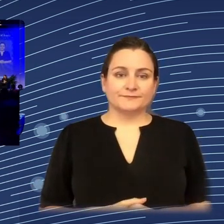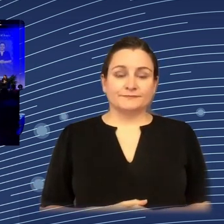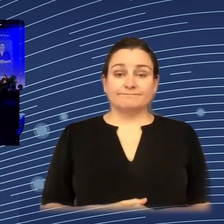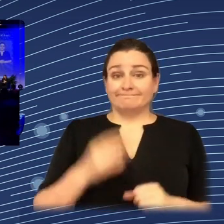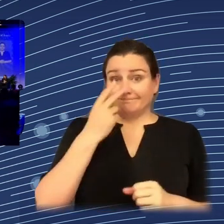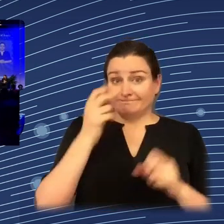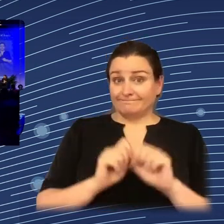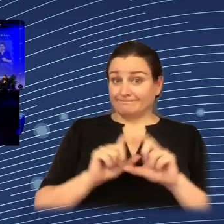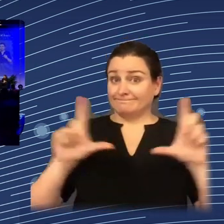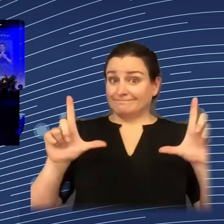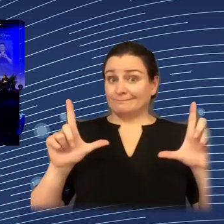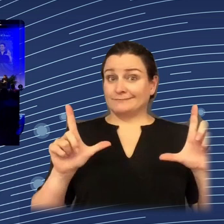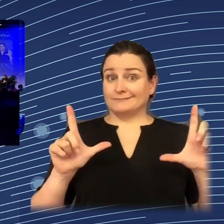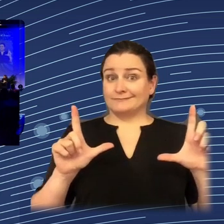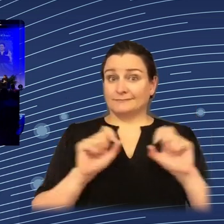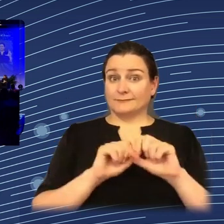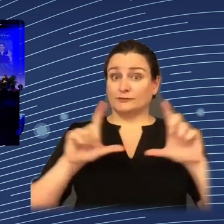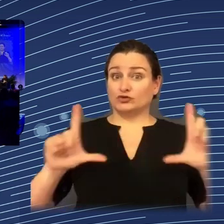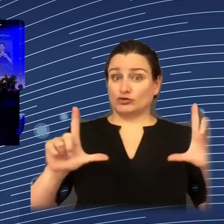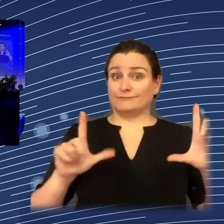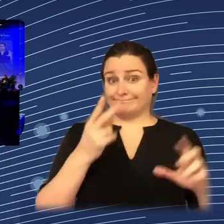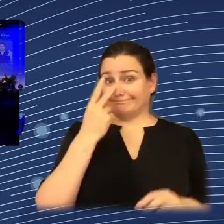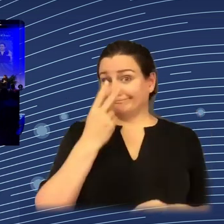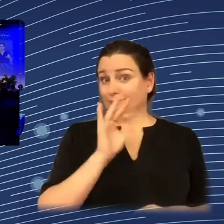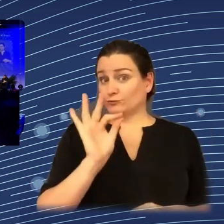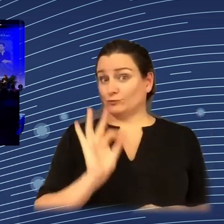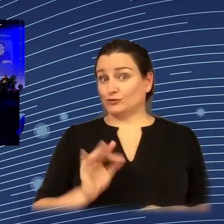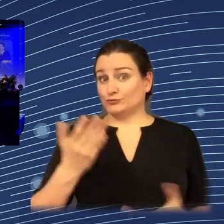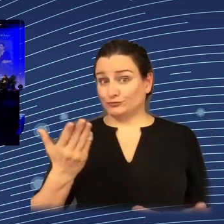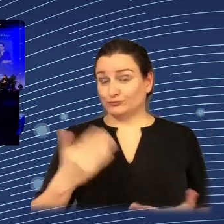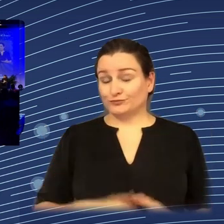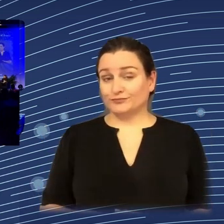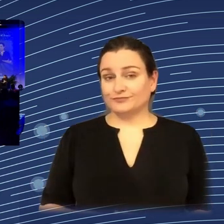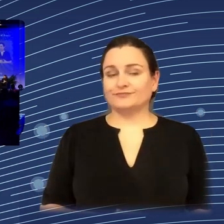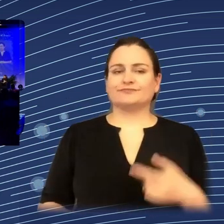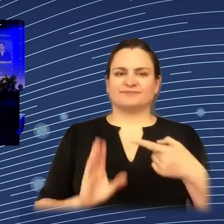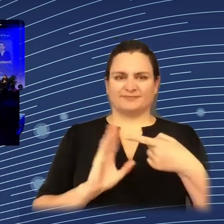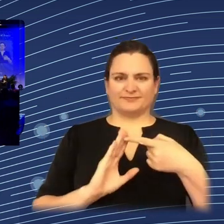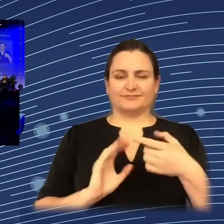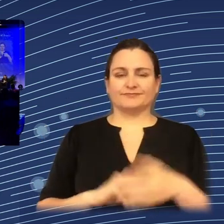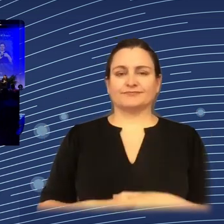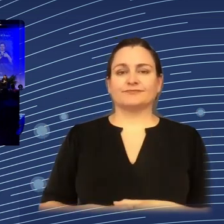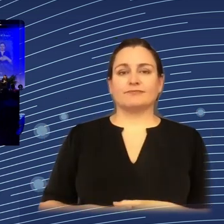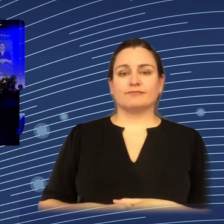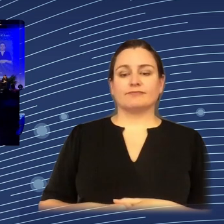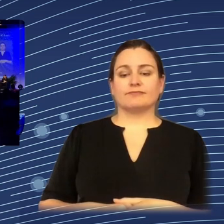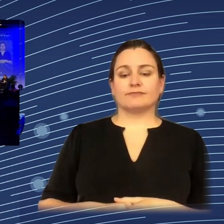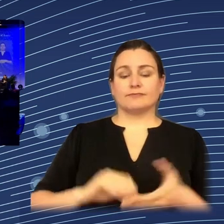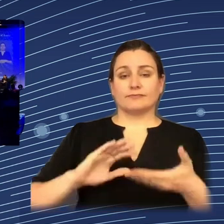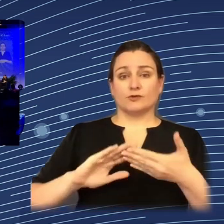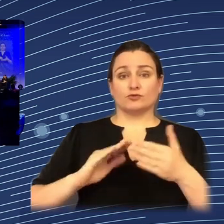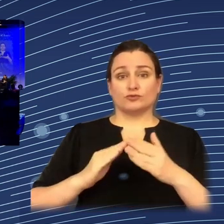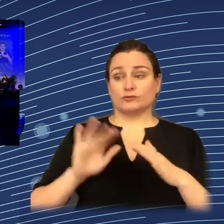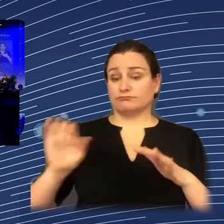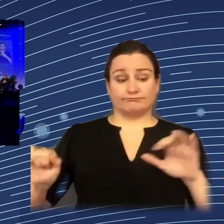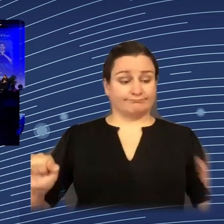room can see it, but I can see it in the screen here. So the question is, do social partners on both sides have currently